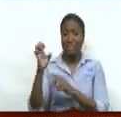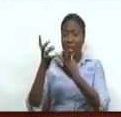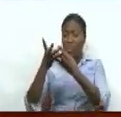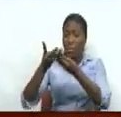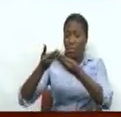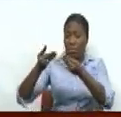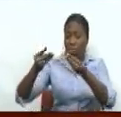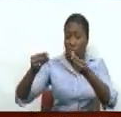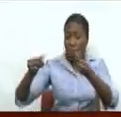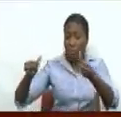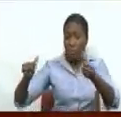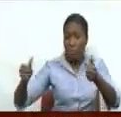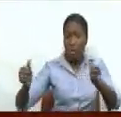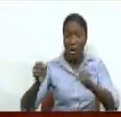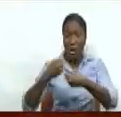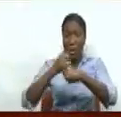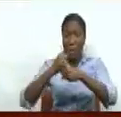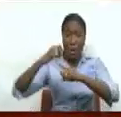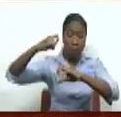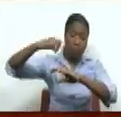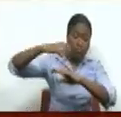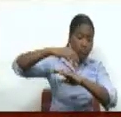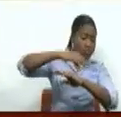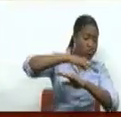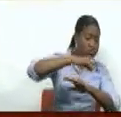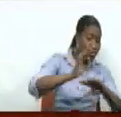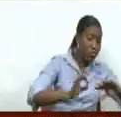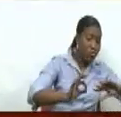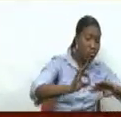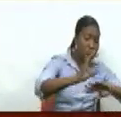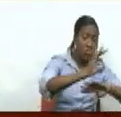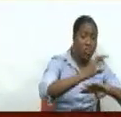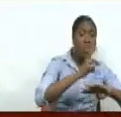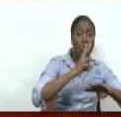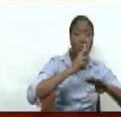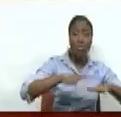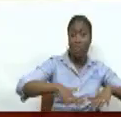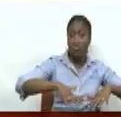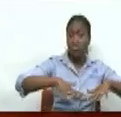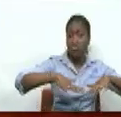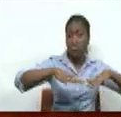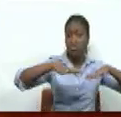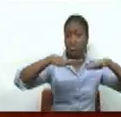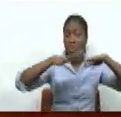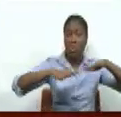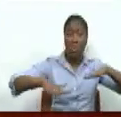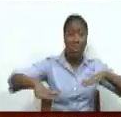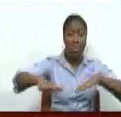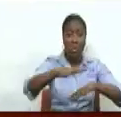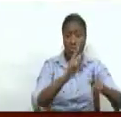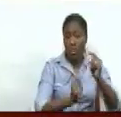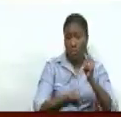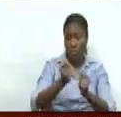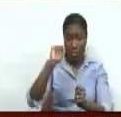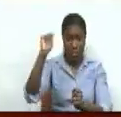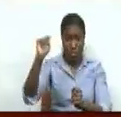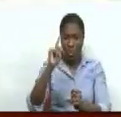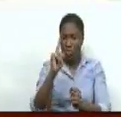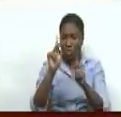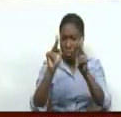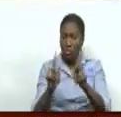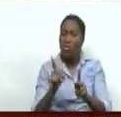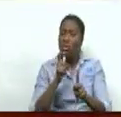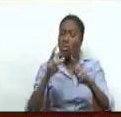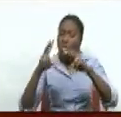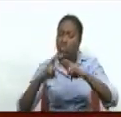and Tobago. But rising sea levels are creeping into coastlines across the country. In fact, marine biologist Professor John Agard